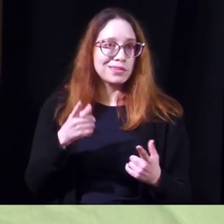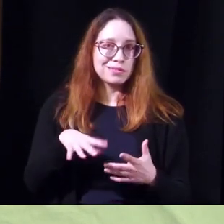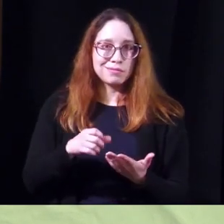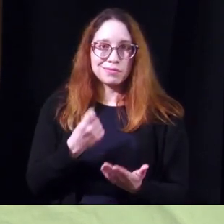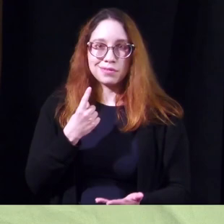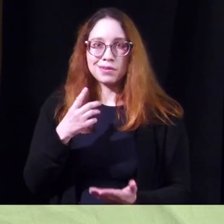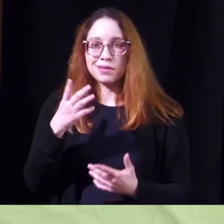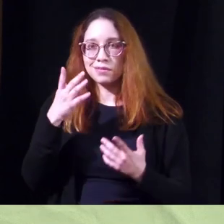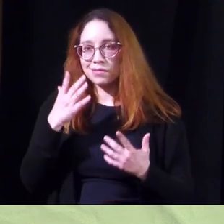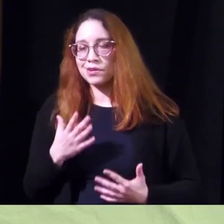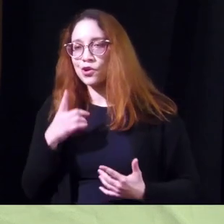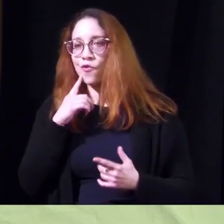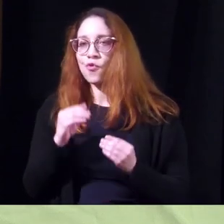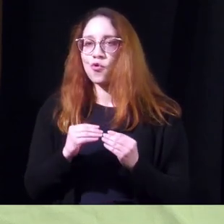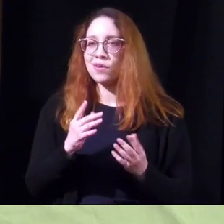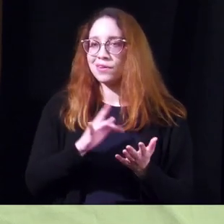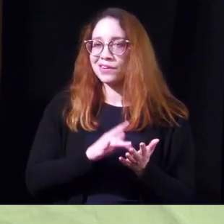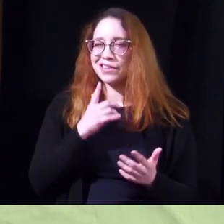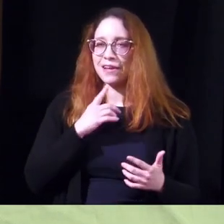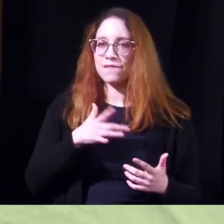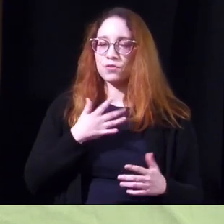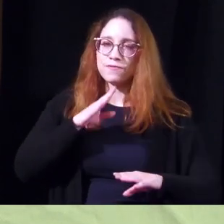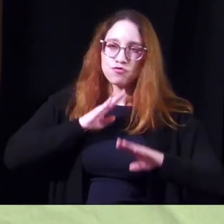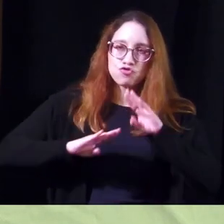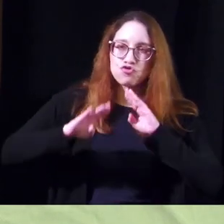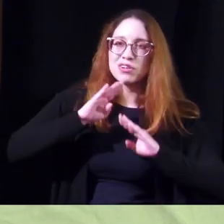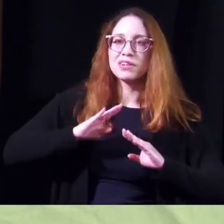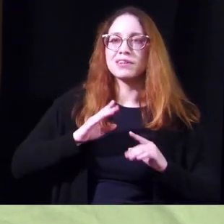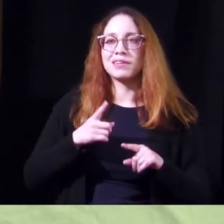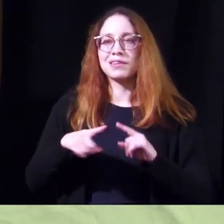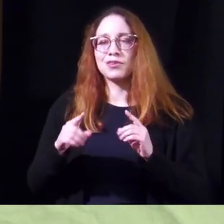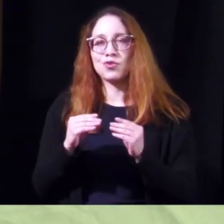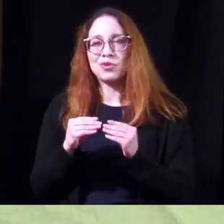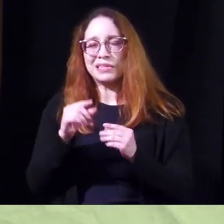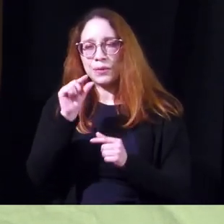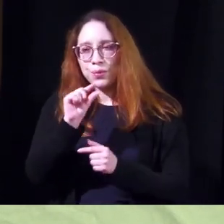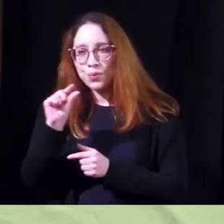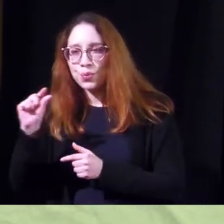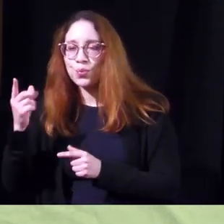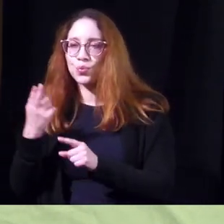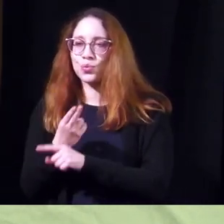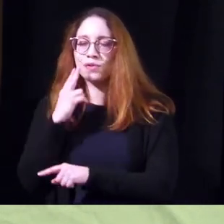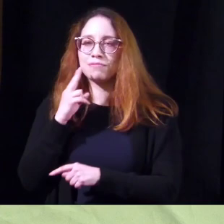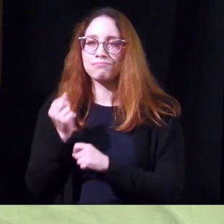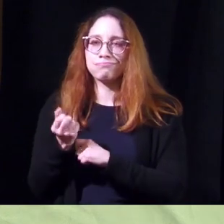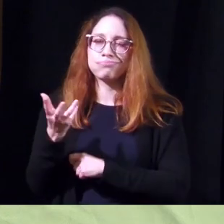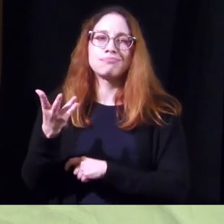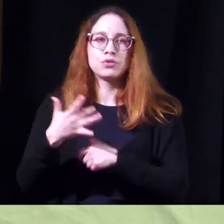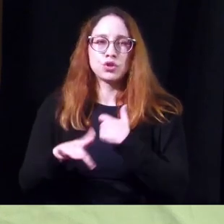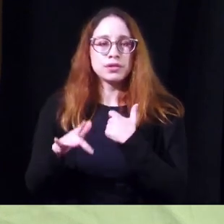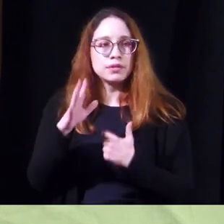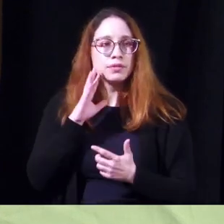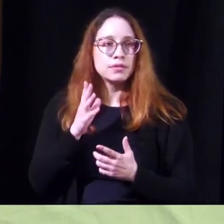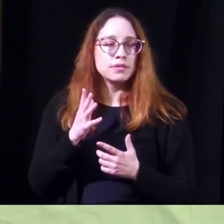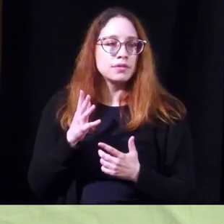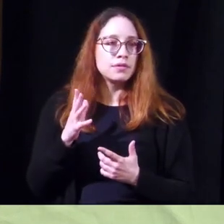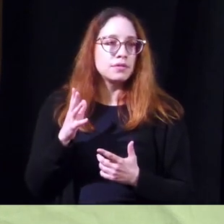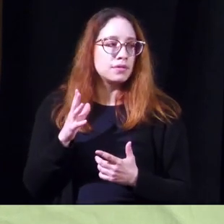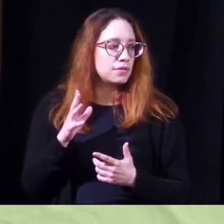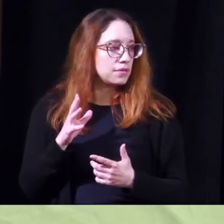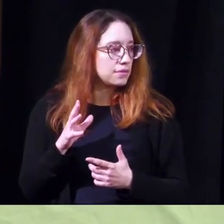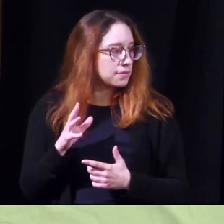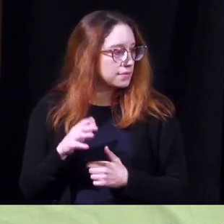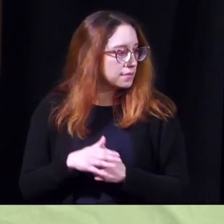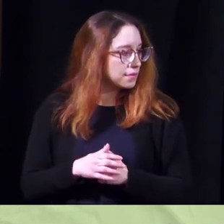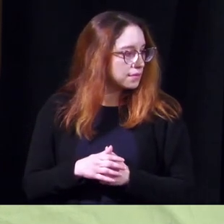sometimes want to go off the medication because they get frustrated but in small doses we use that for premature ejaculation cialis